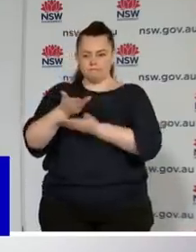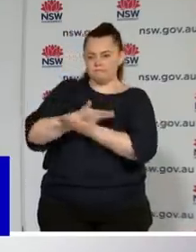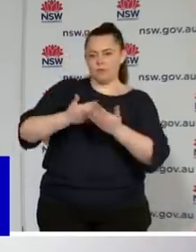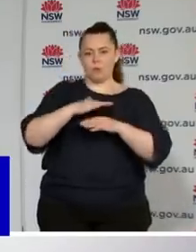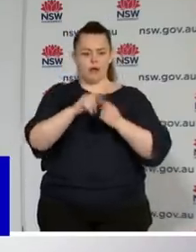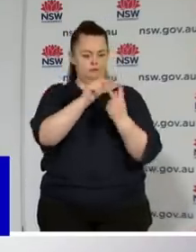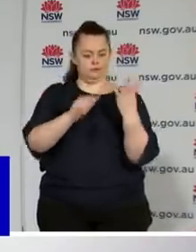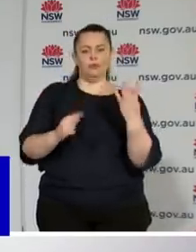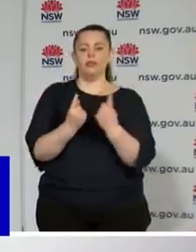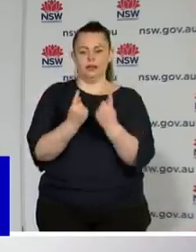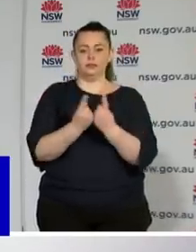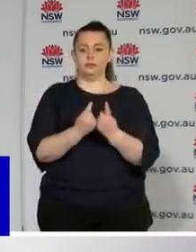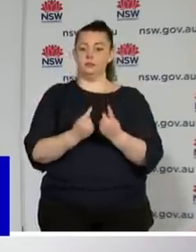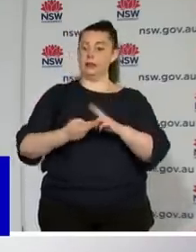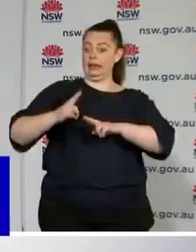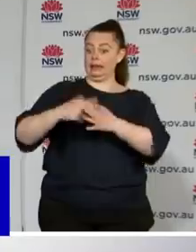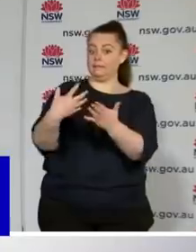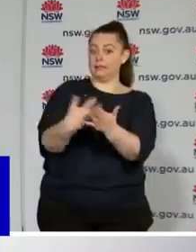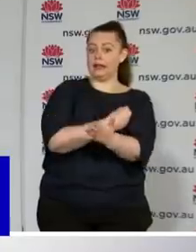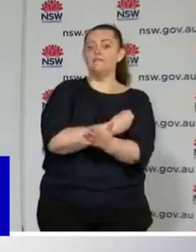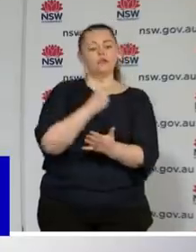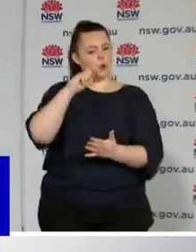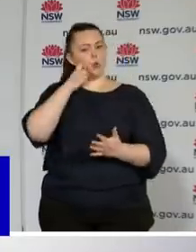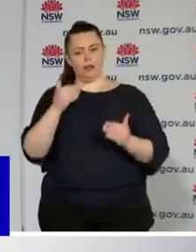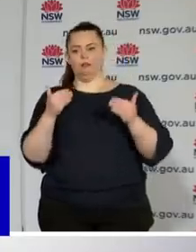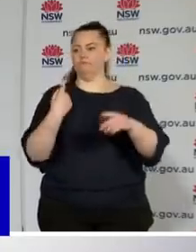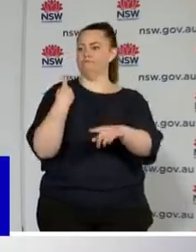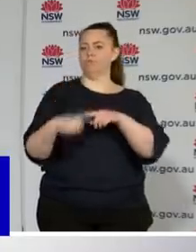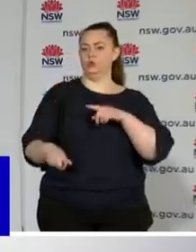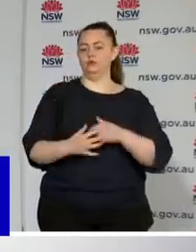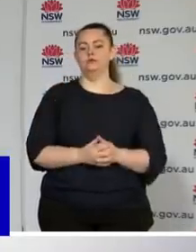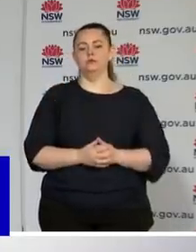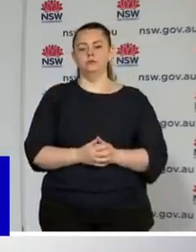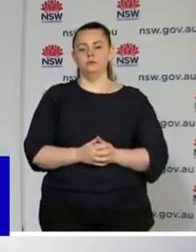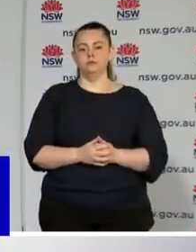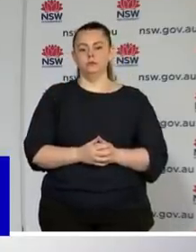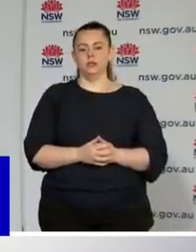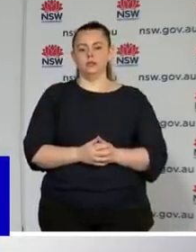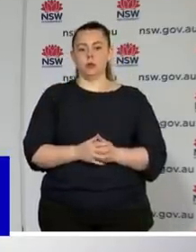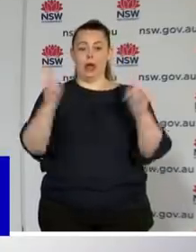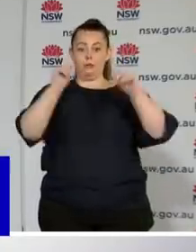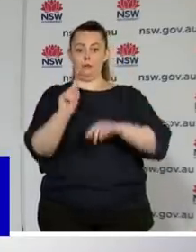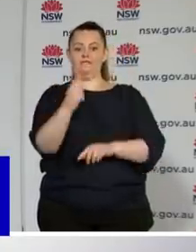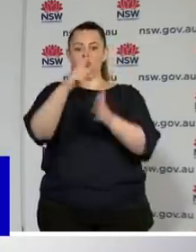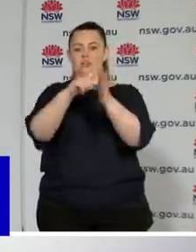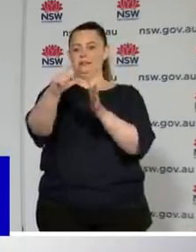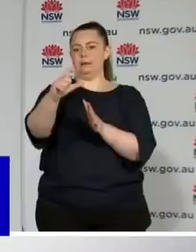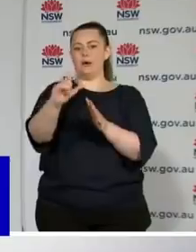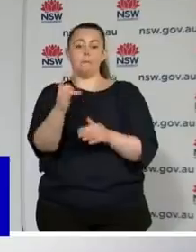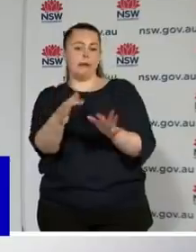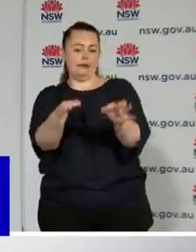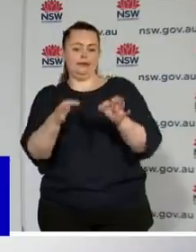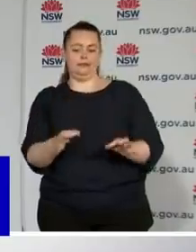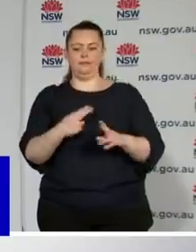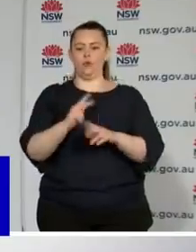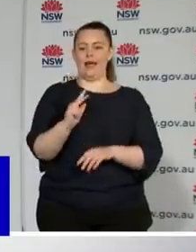resume some of those activities at 80 per cent as opposed to first dose, as opposed to 1st of December, I should say. And finally, I'm really pleased